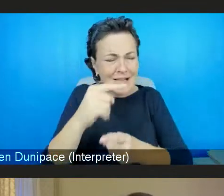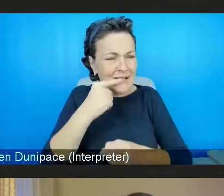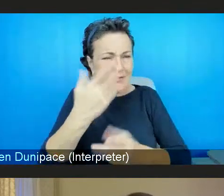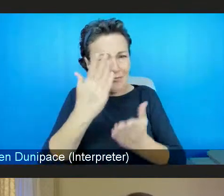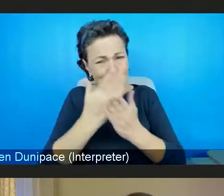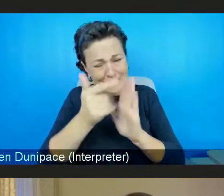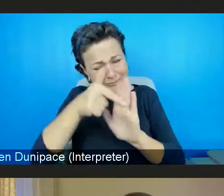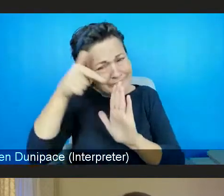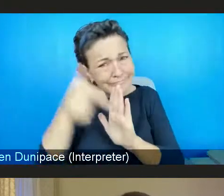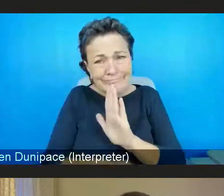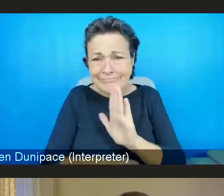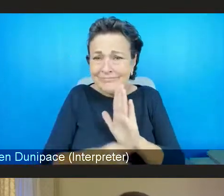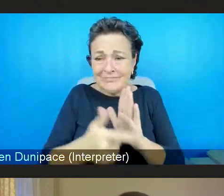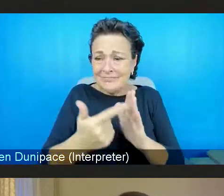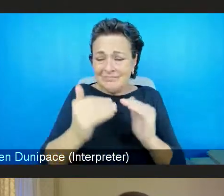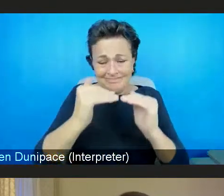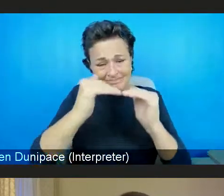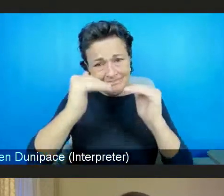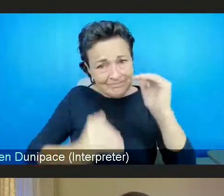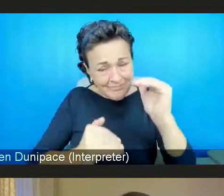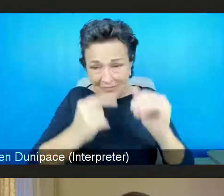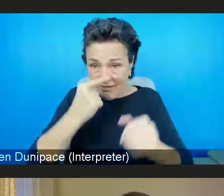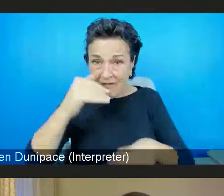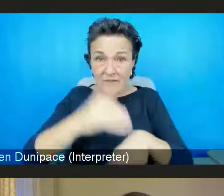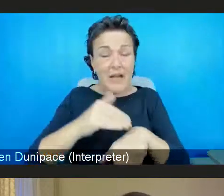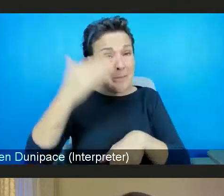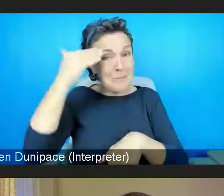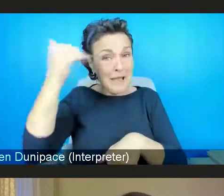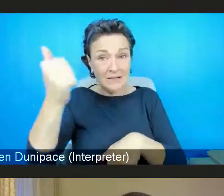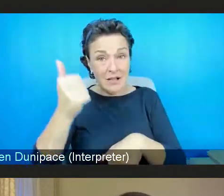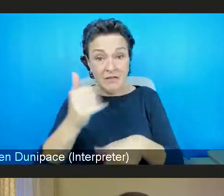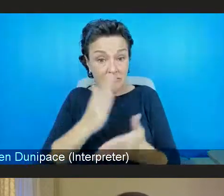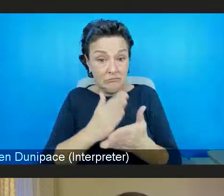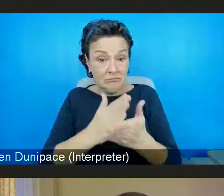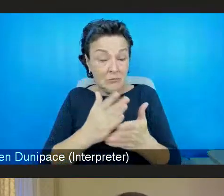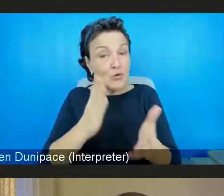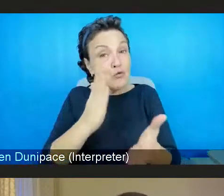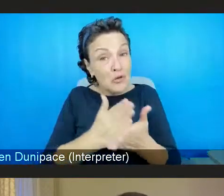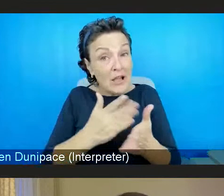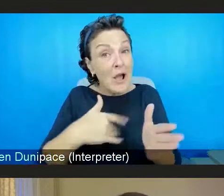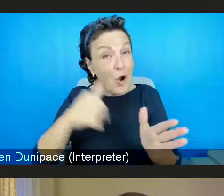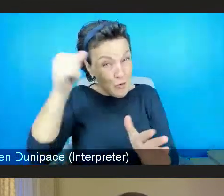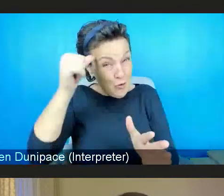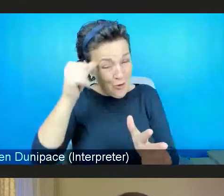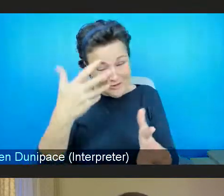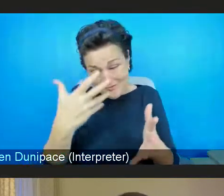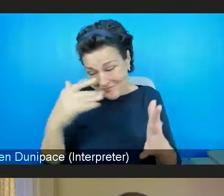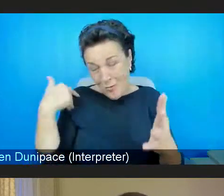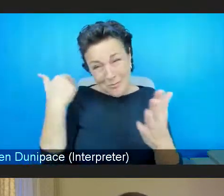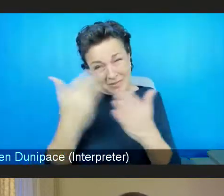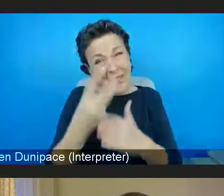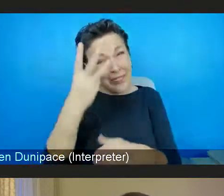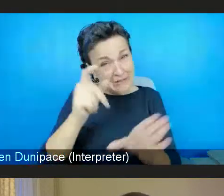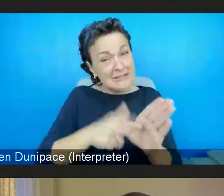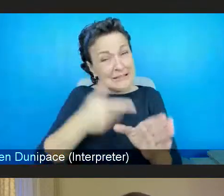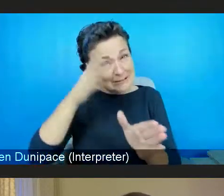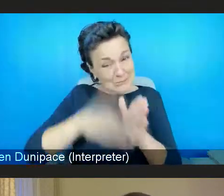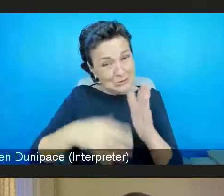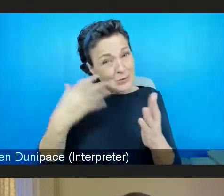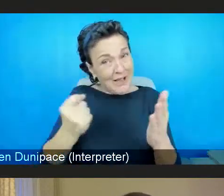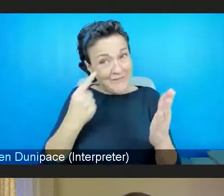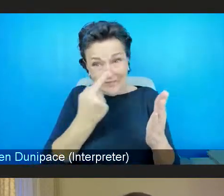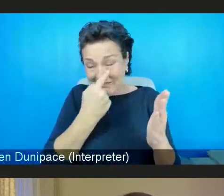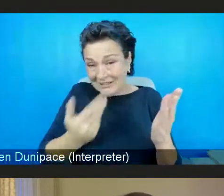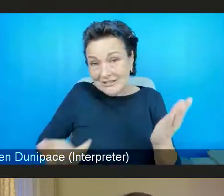had an unequal impact on mental health. As I said, our knowledge is built on nearly 30 years of experience. Our involvement